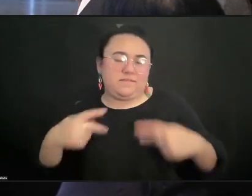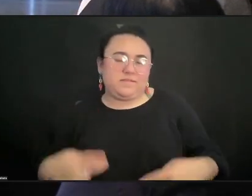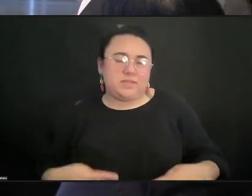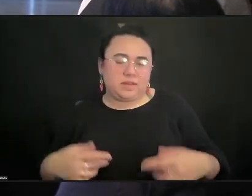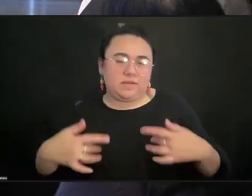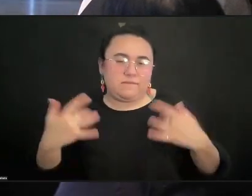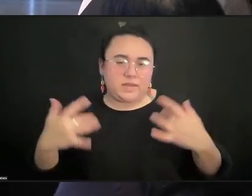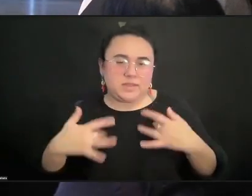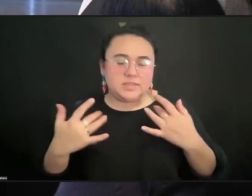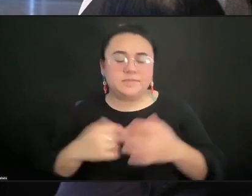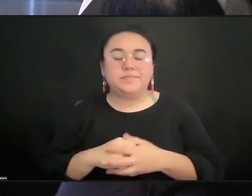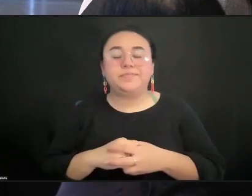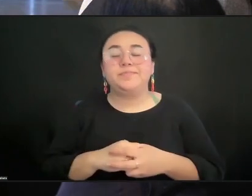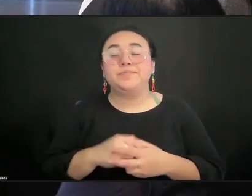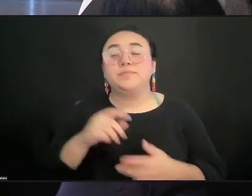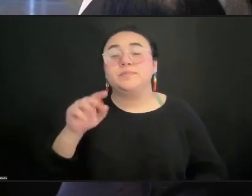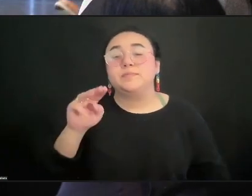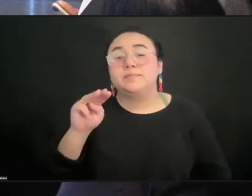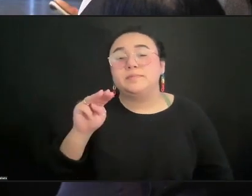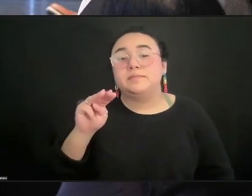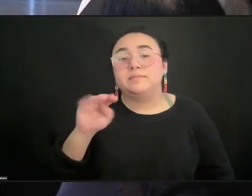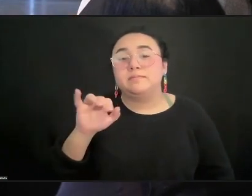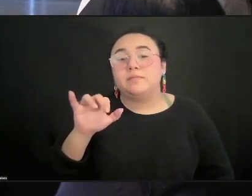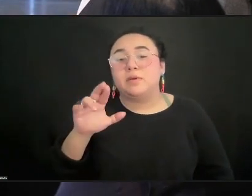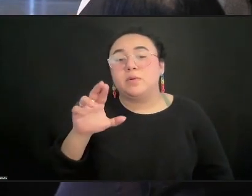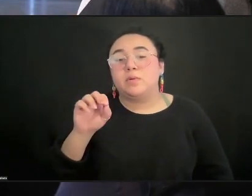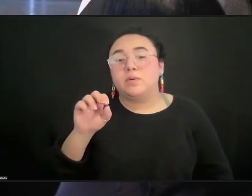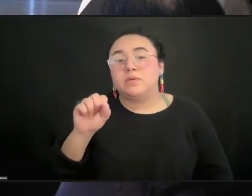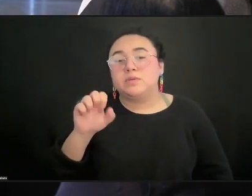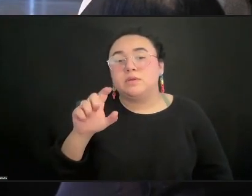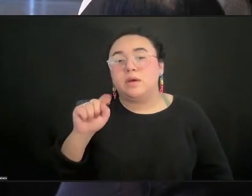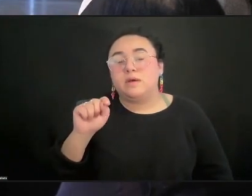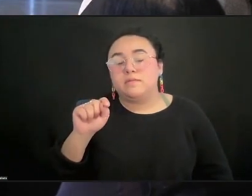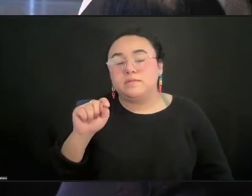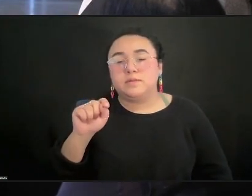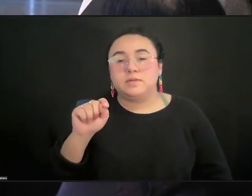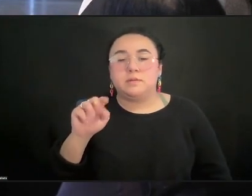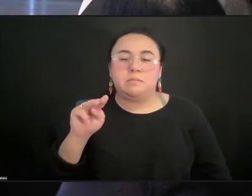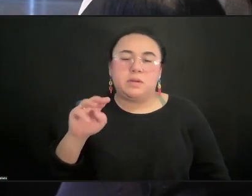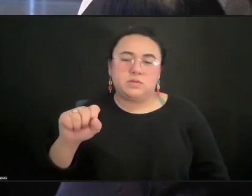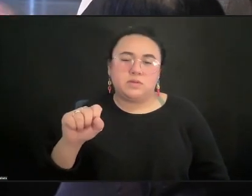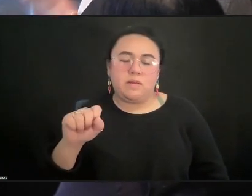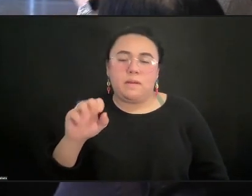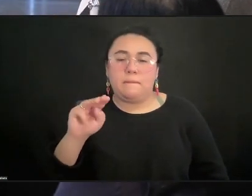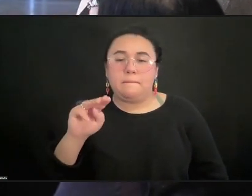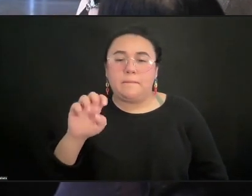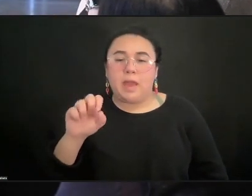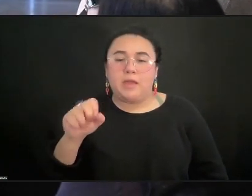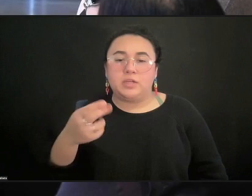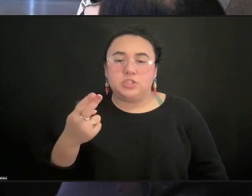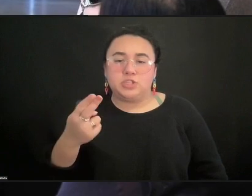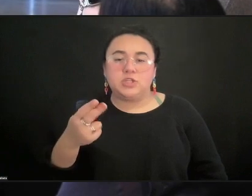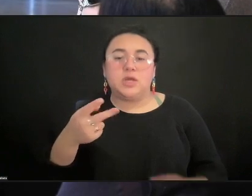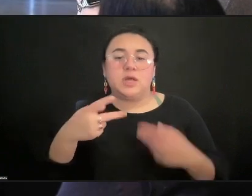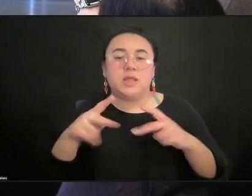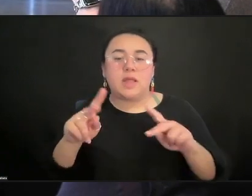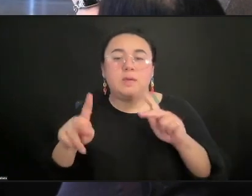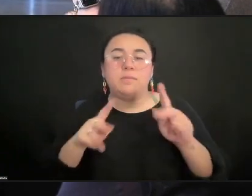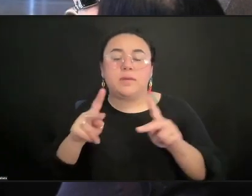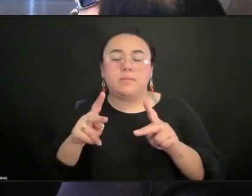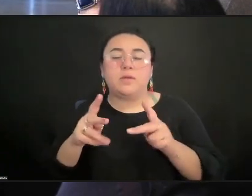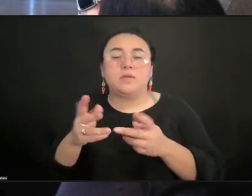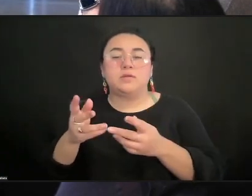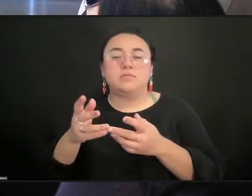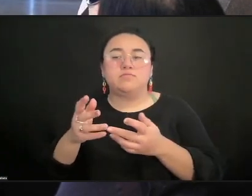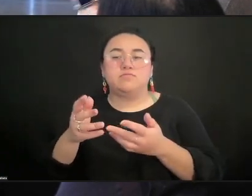Mesh, right, that, like, allows people to engage virtually, not in a solo siloed, like, world,